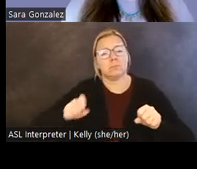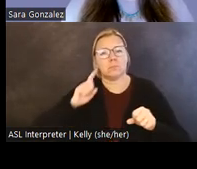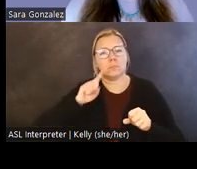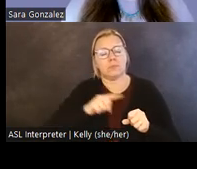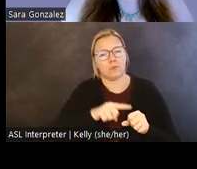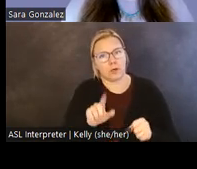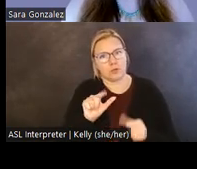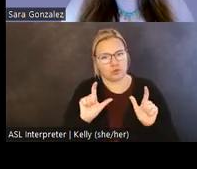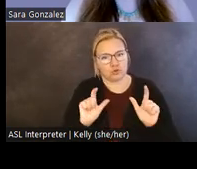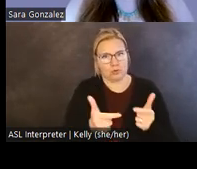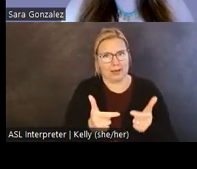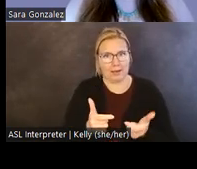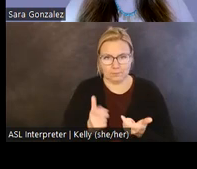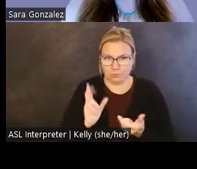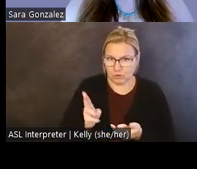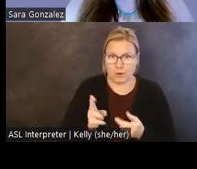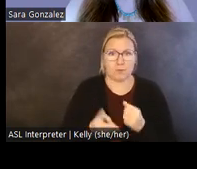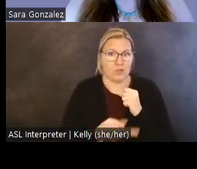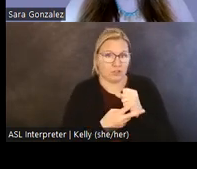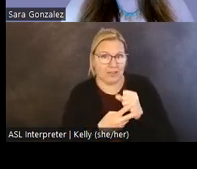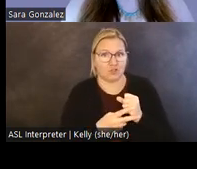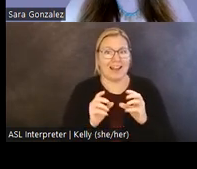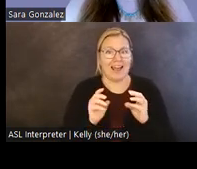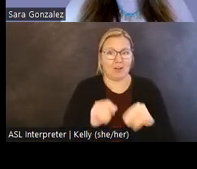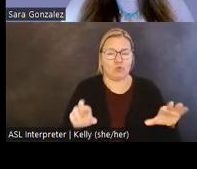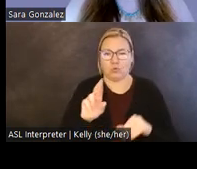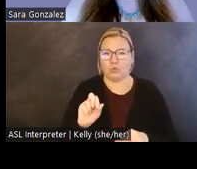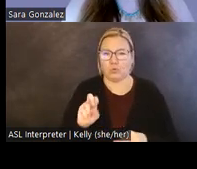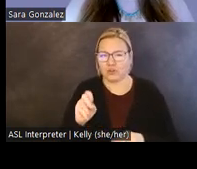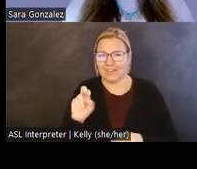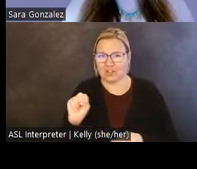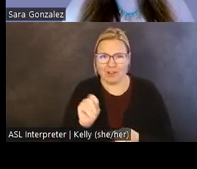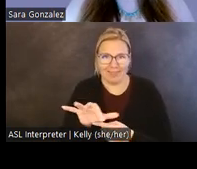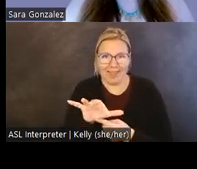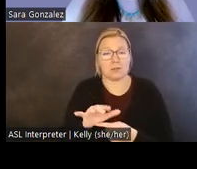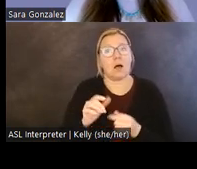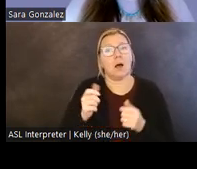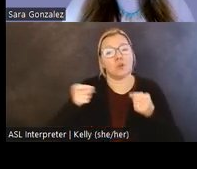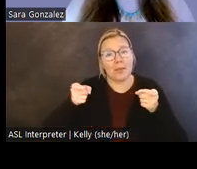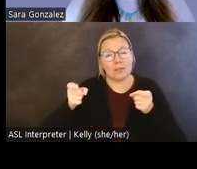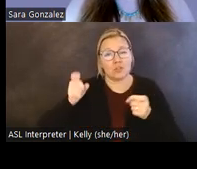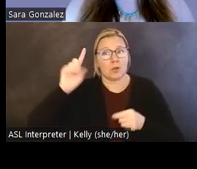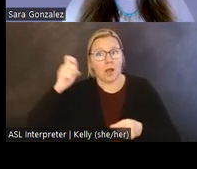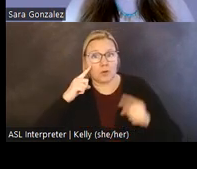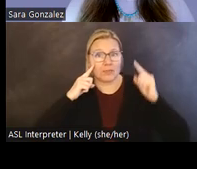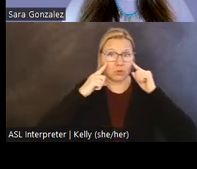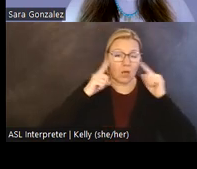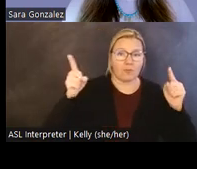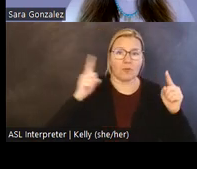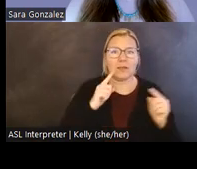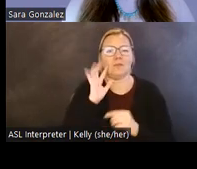historic preservation on reservation lands, and also mandated government to government consultation for federal